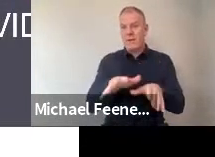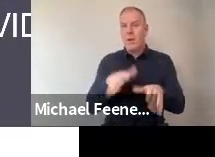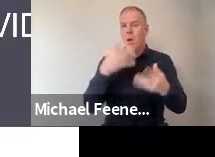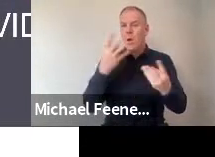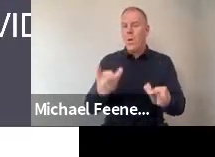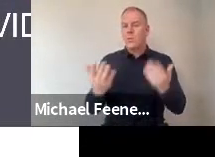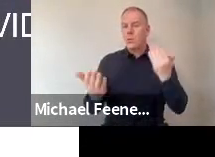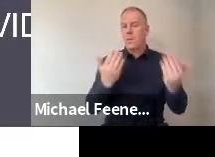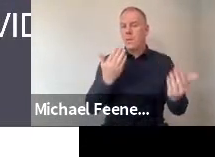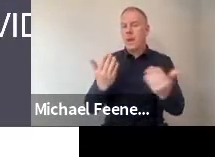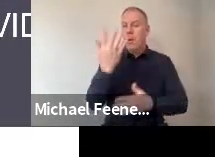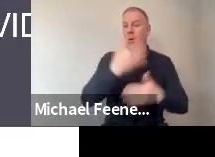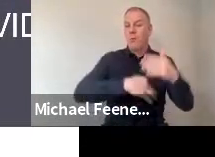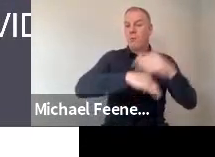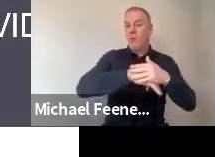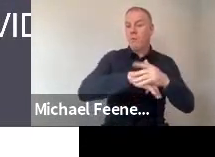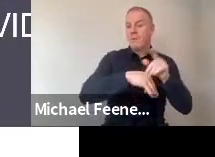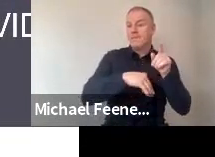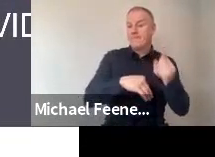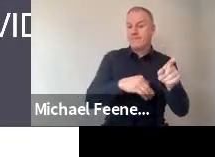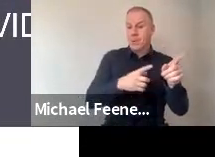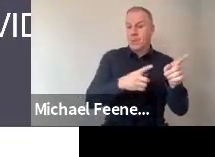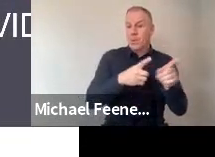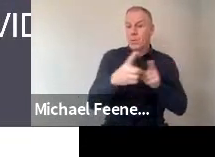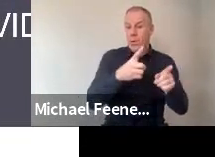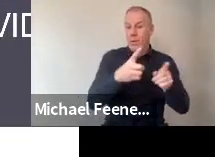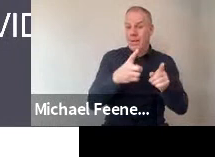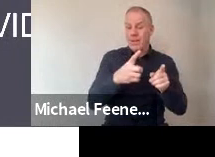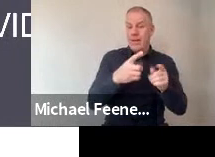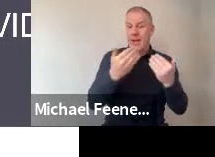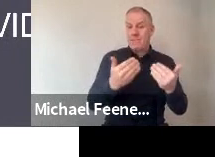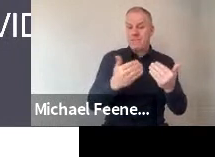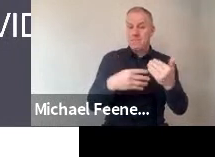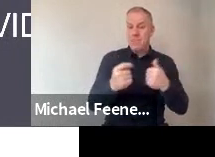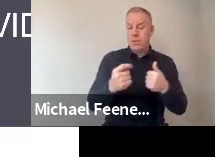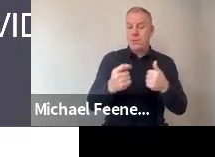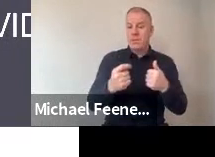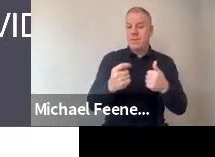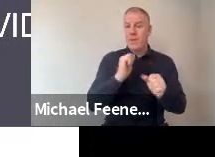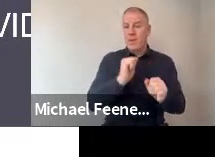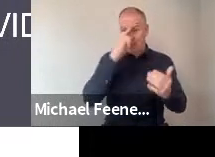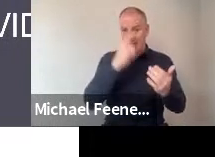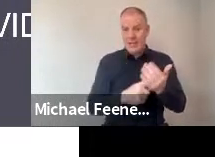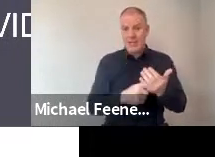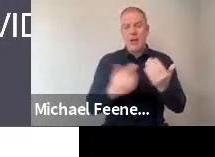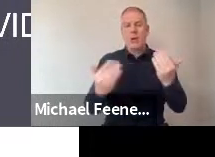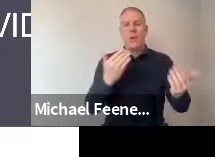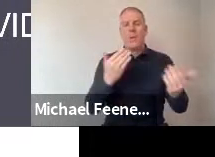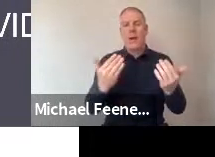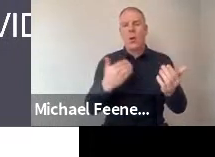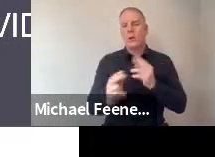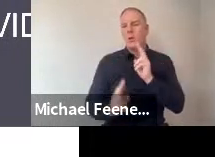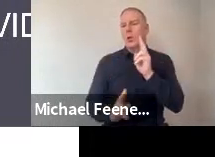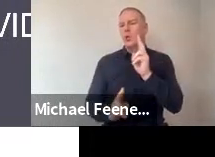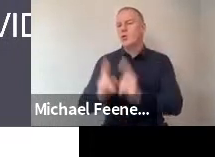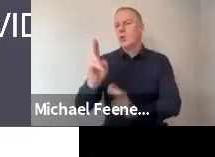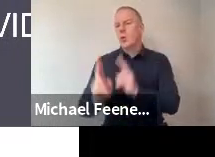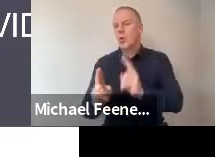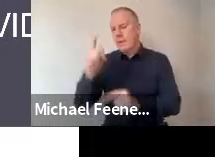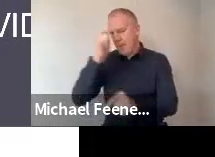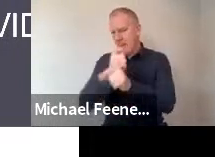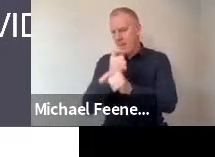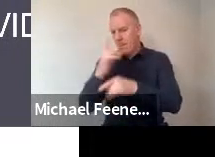what the government is considering the most in their decision-making versus what they should be considering the most.